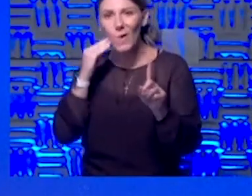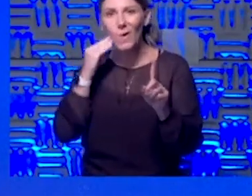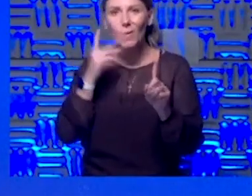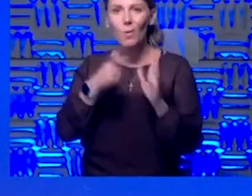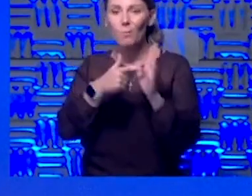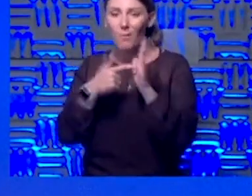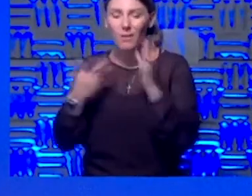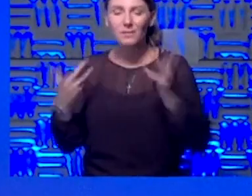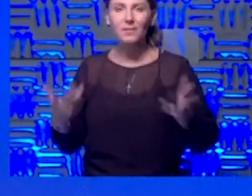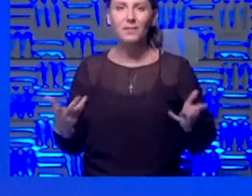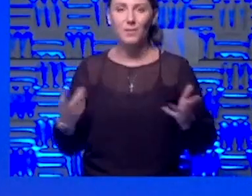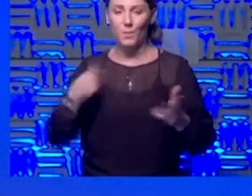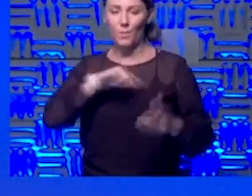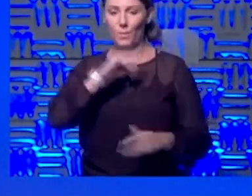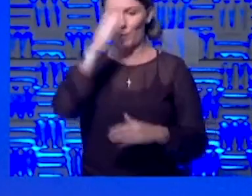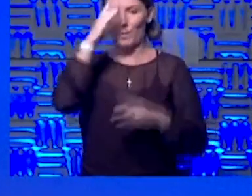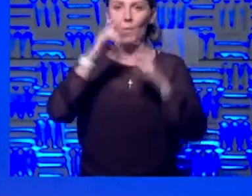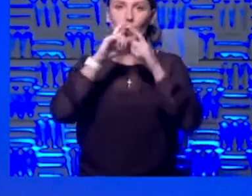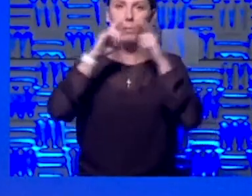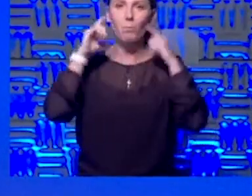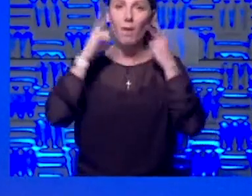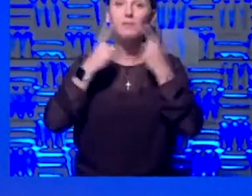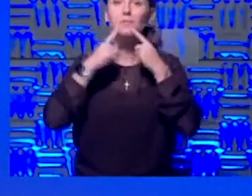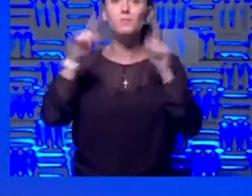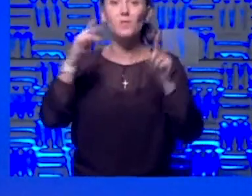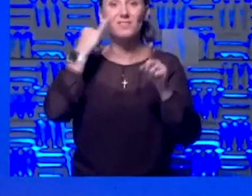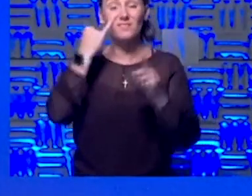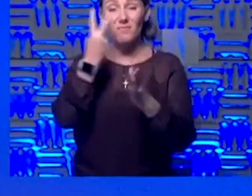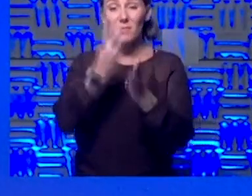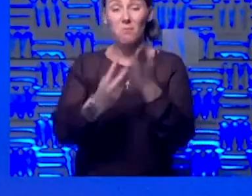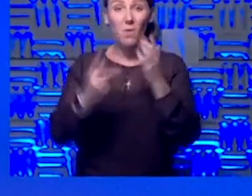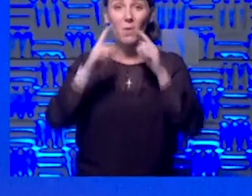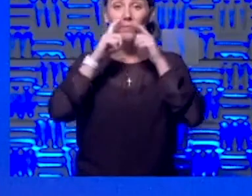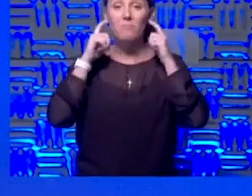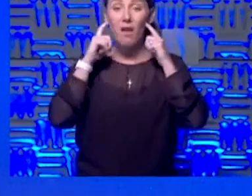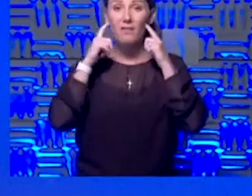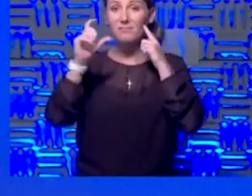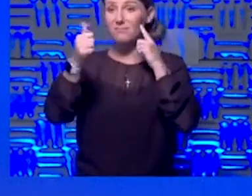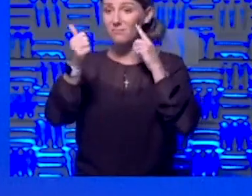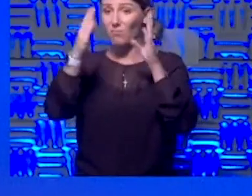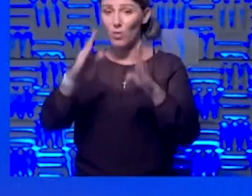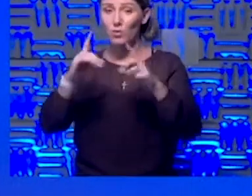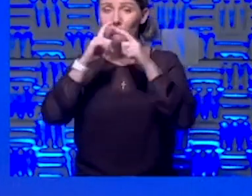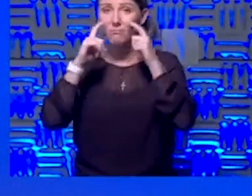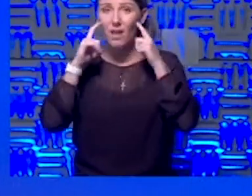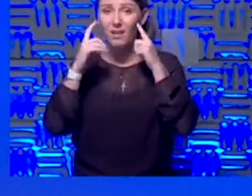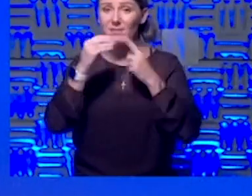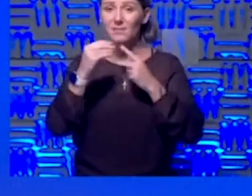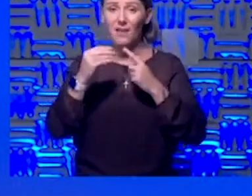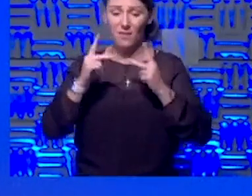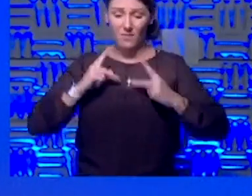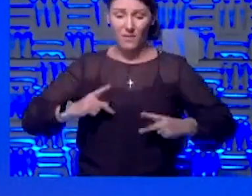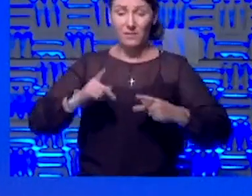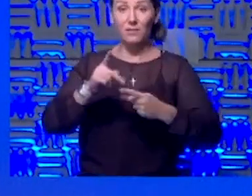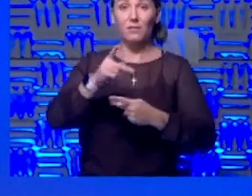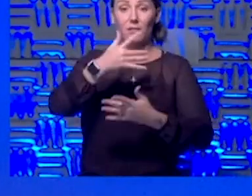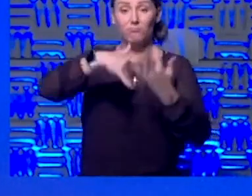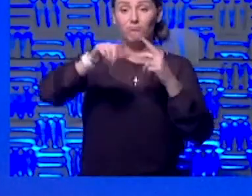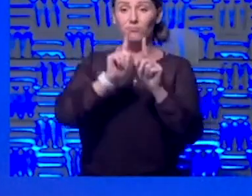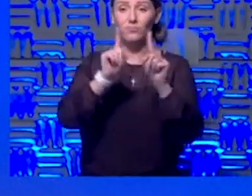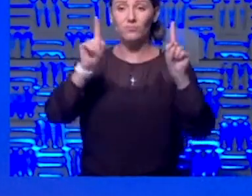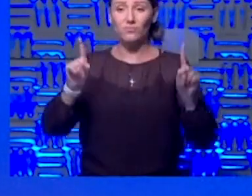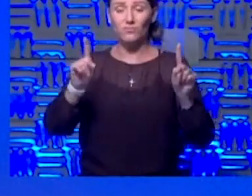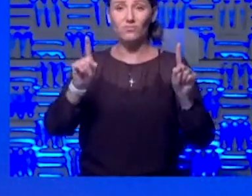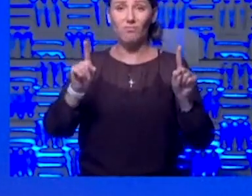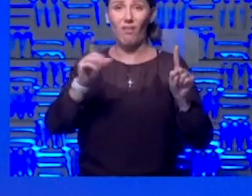know that masks work if both parties are wearing them. We can continue to physically and socially distance and wear masks and hopefully we can